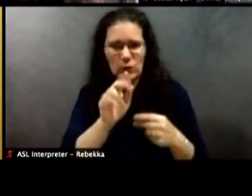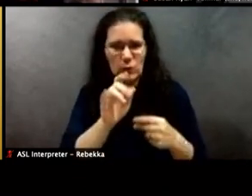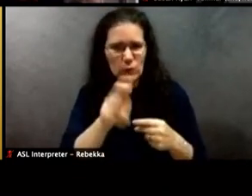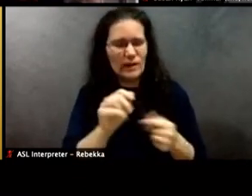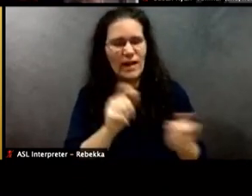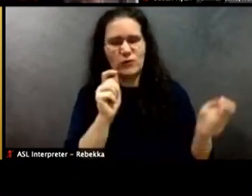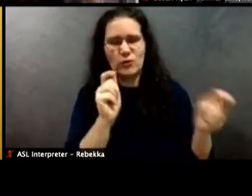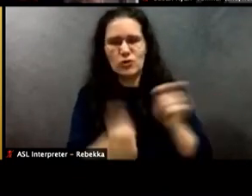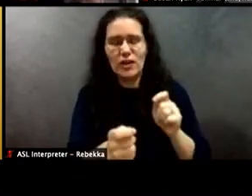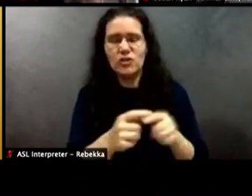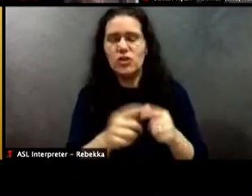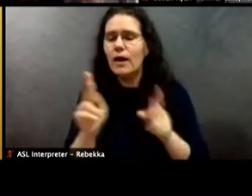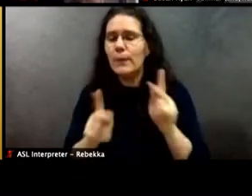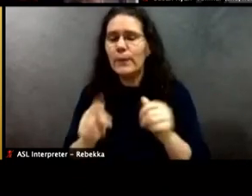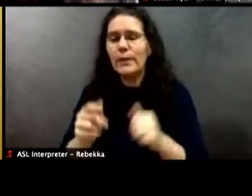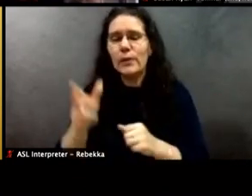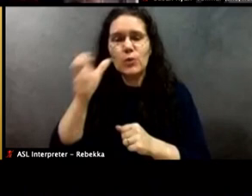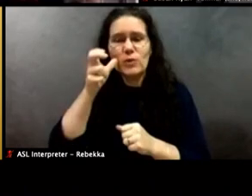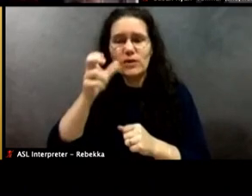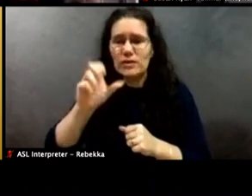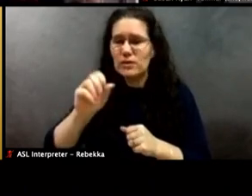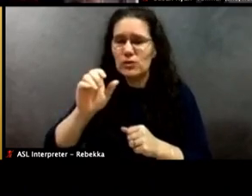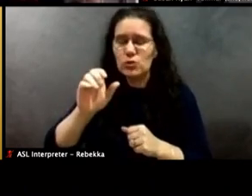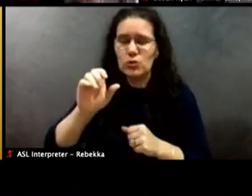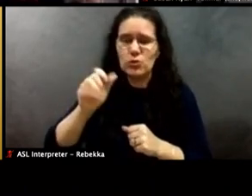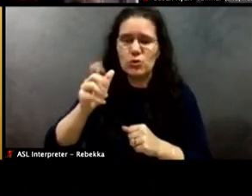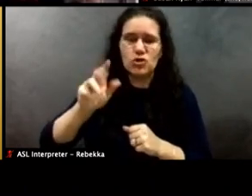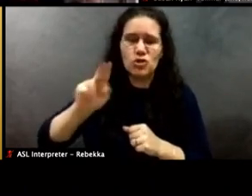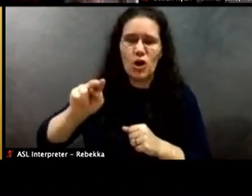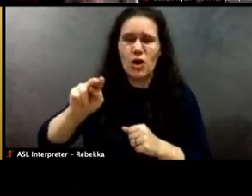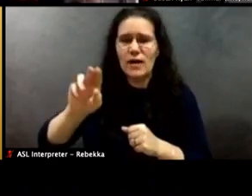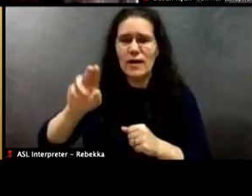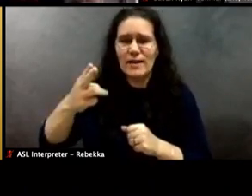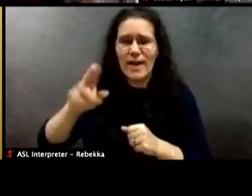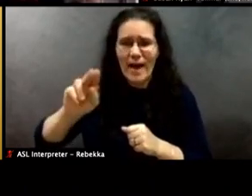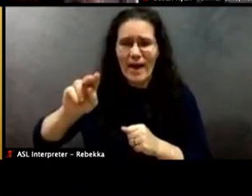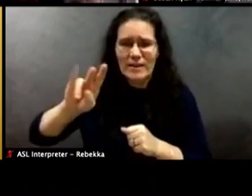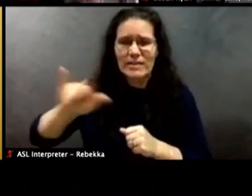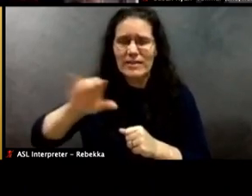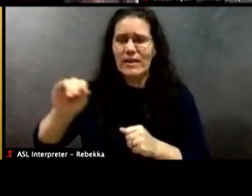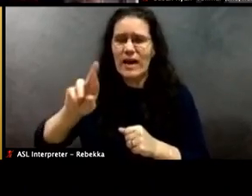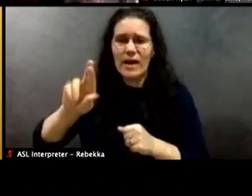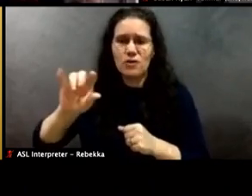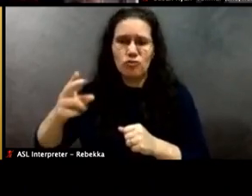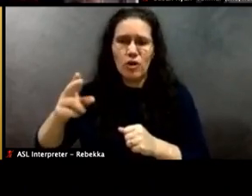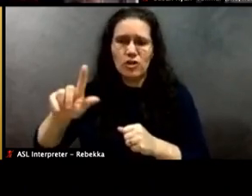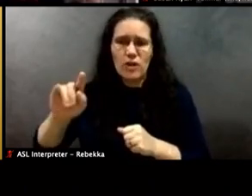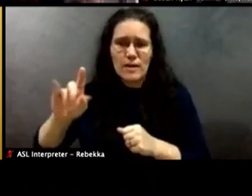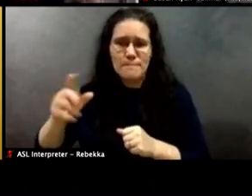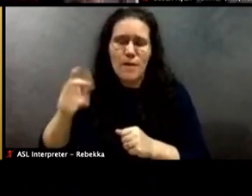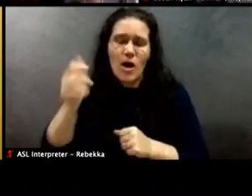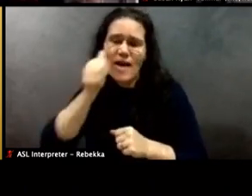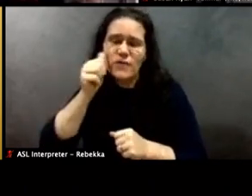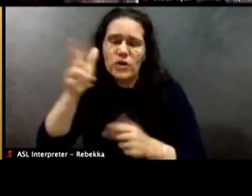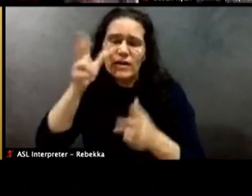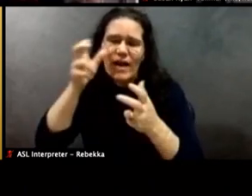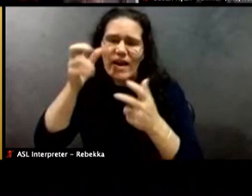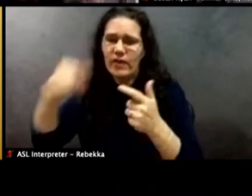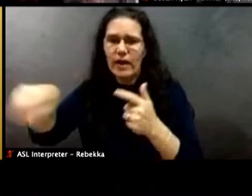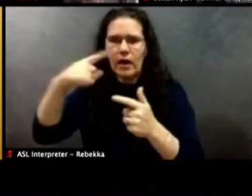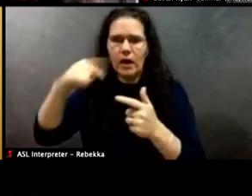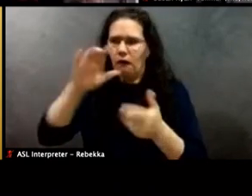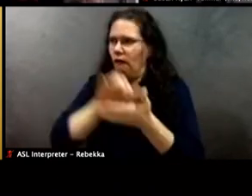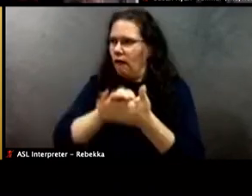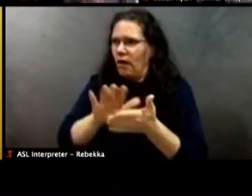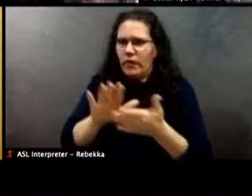Rush Limbaugh every day and then think it is a war going on against police. Yes, Lieutenant Pedrini, we agree. There's some people that hate police that